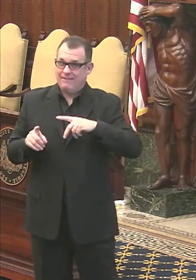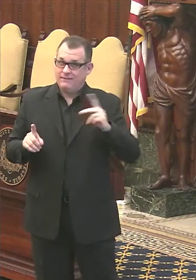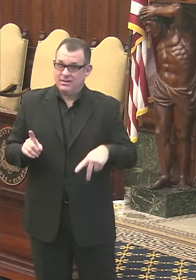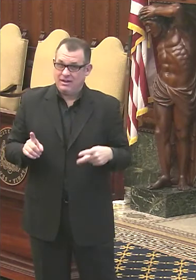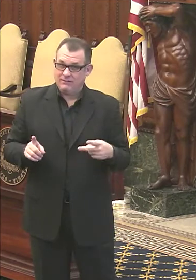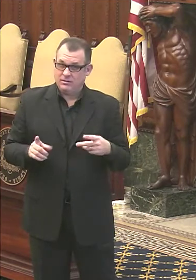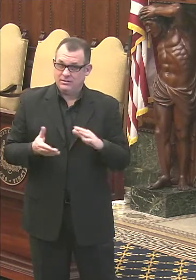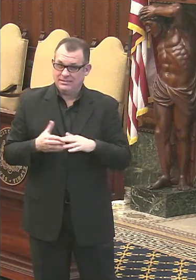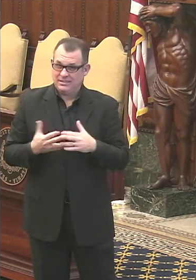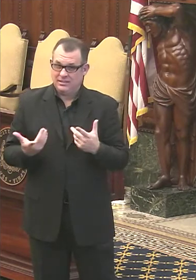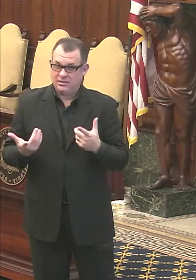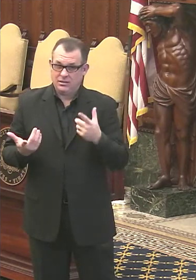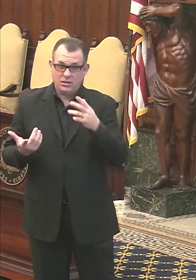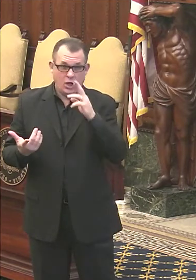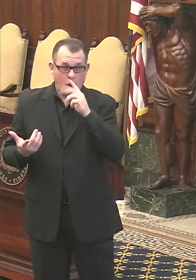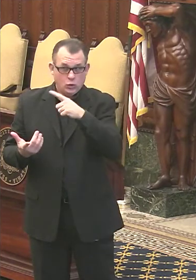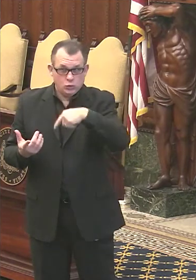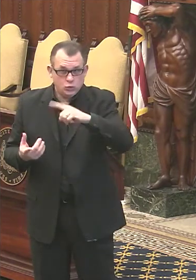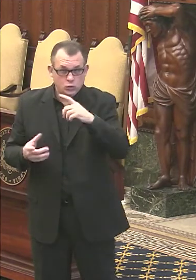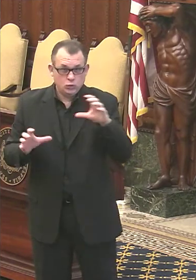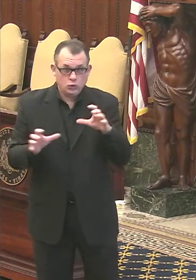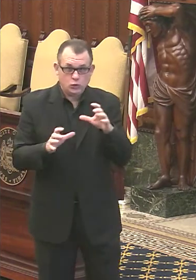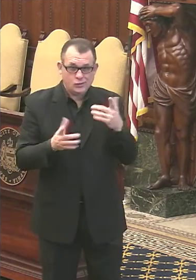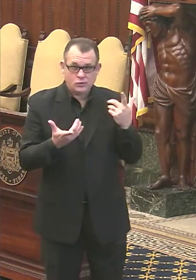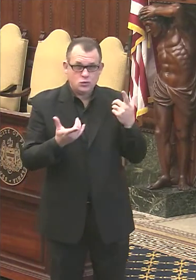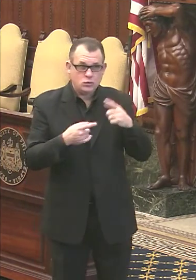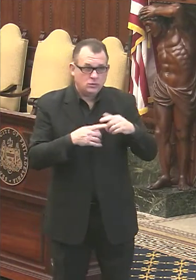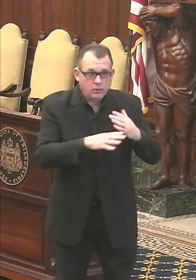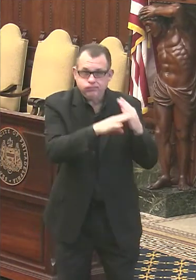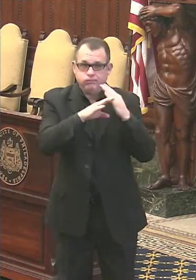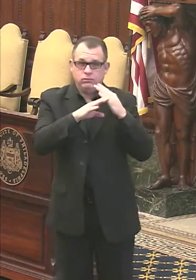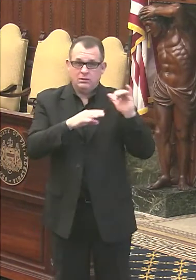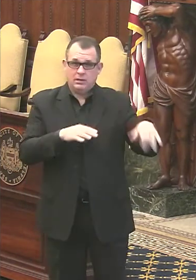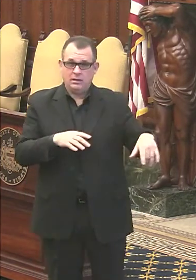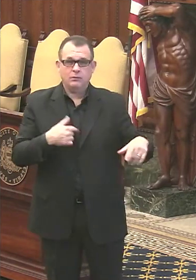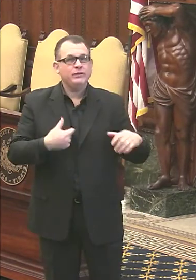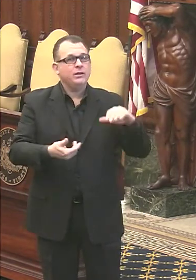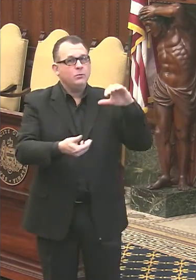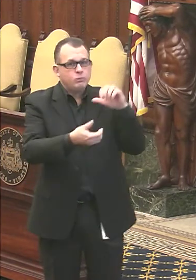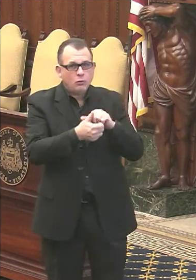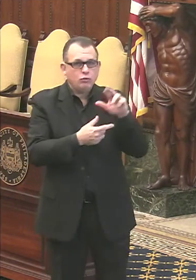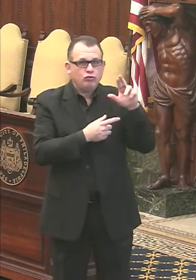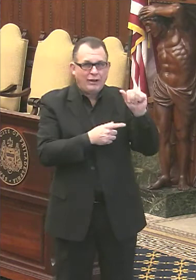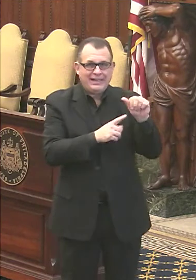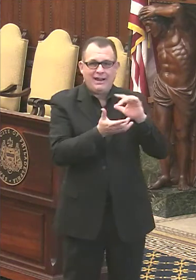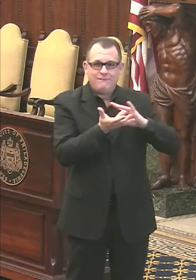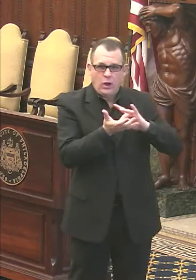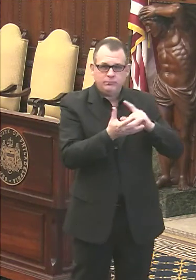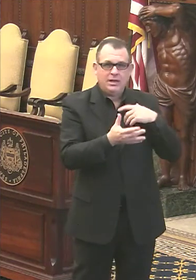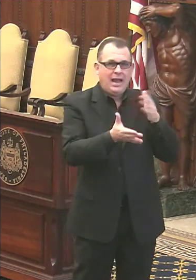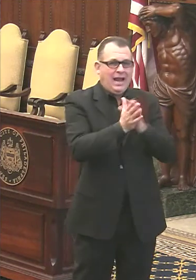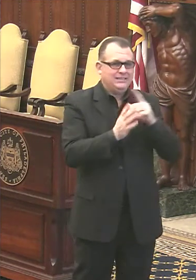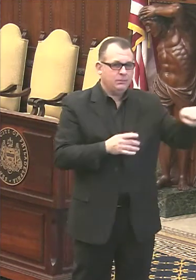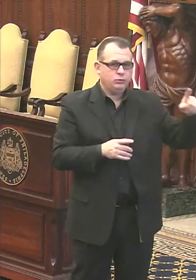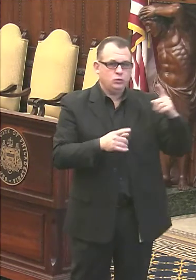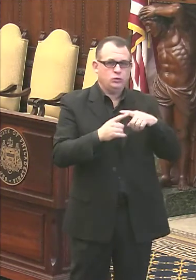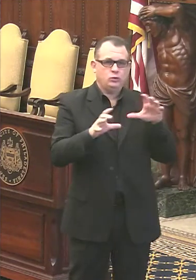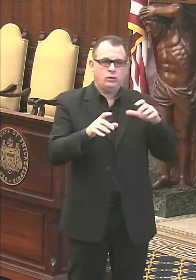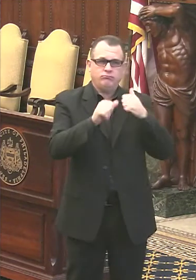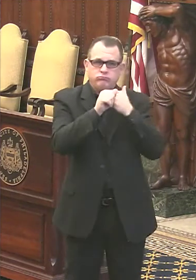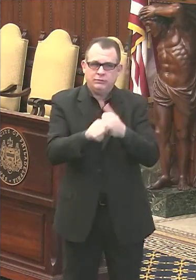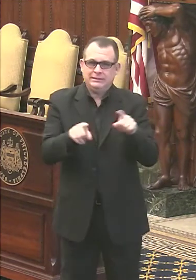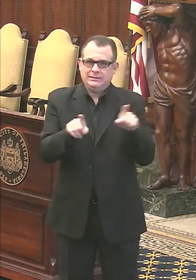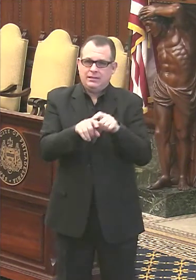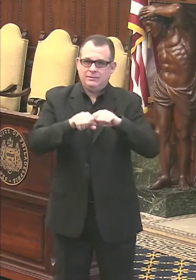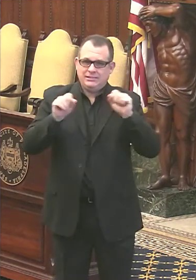done to correct that? Uh, we're working with Rite Aid on their procedures and asking them to follow the standards for who's in the priority